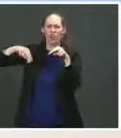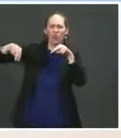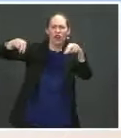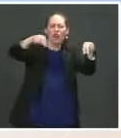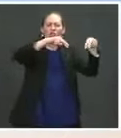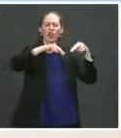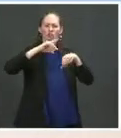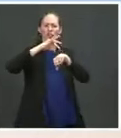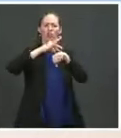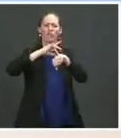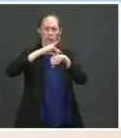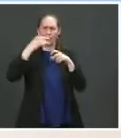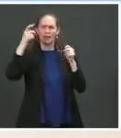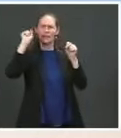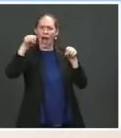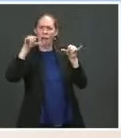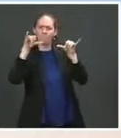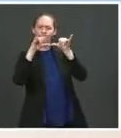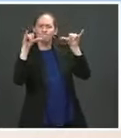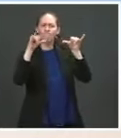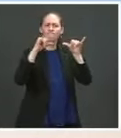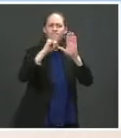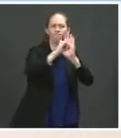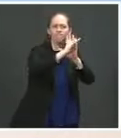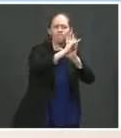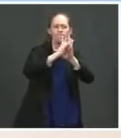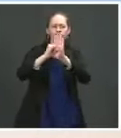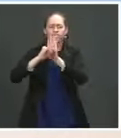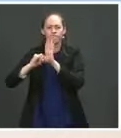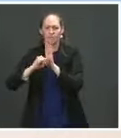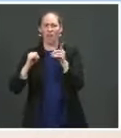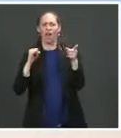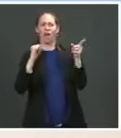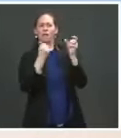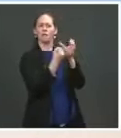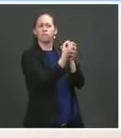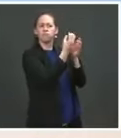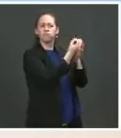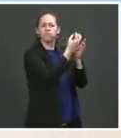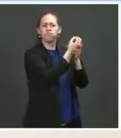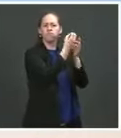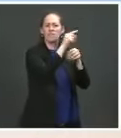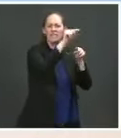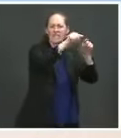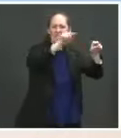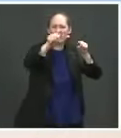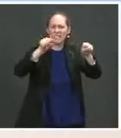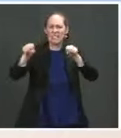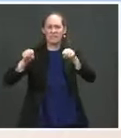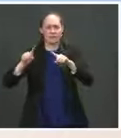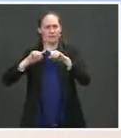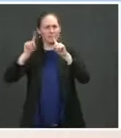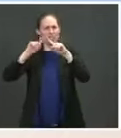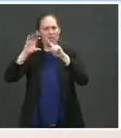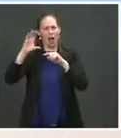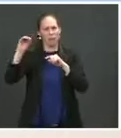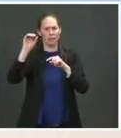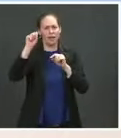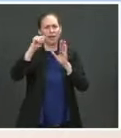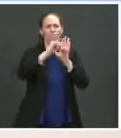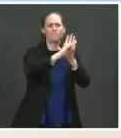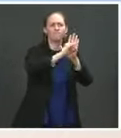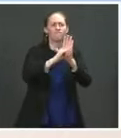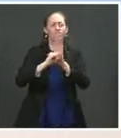countries all around the world. And so there's no hiding anymore. And there's going to be real